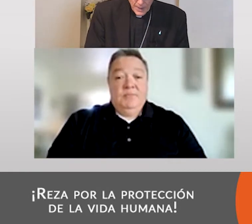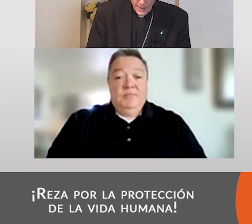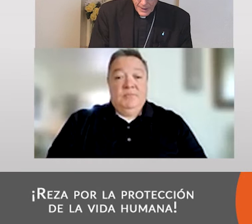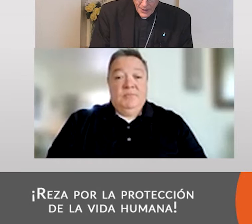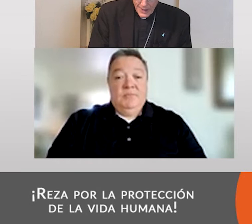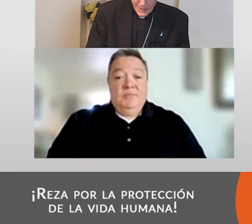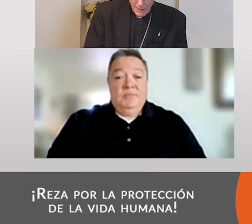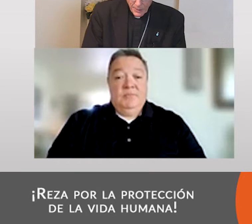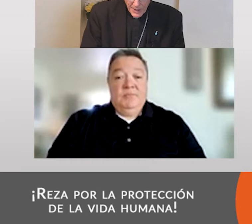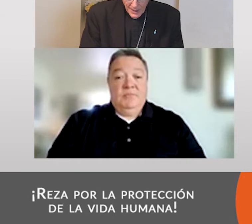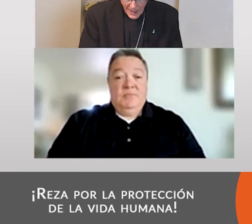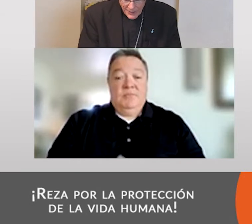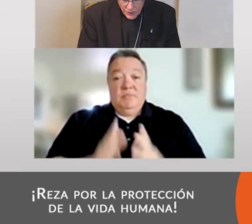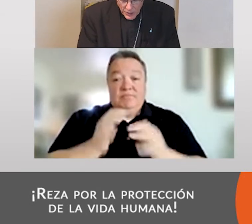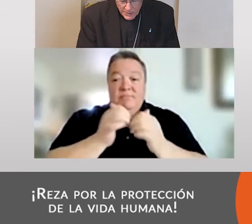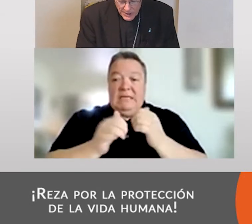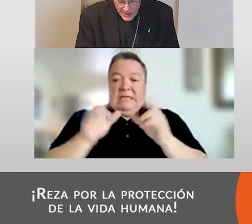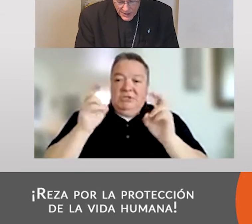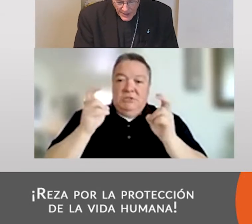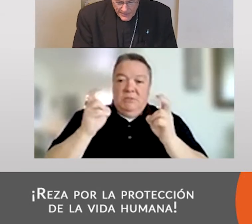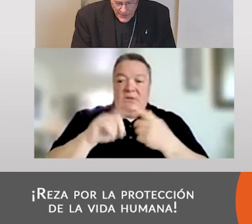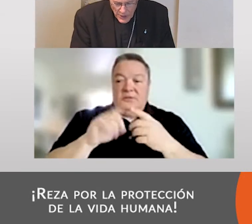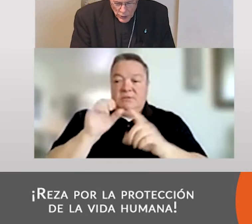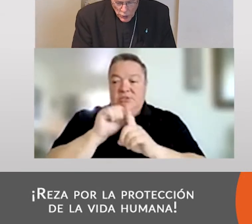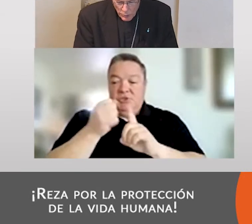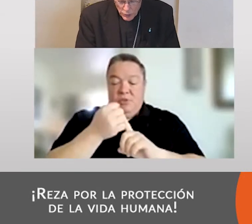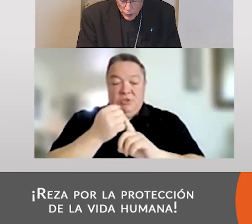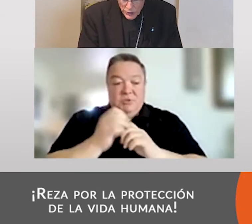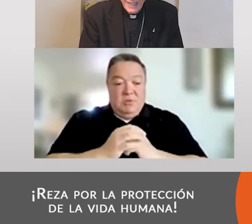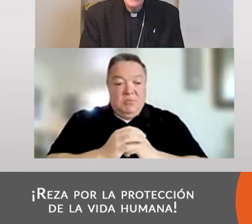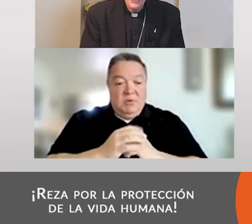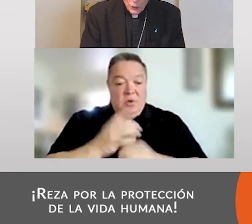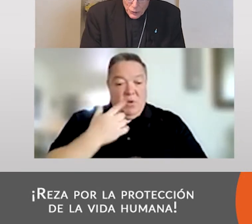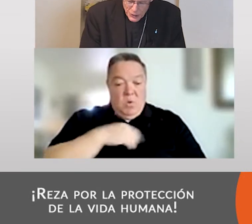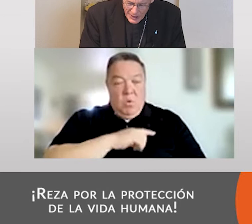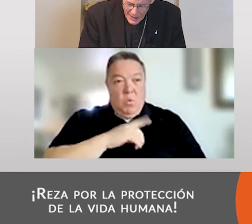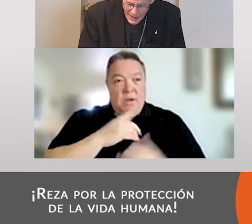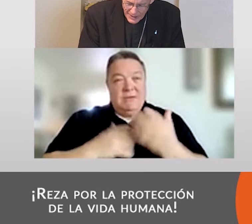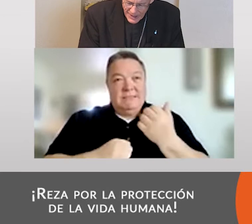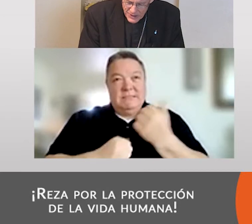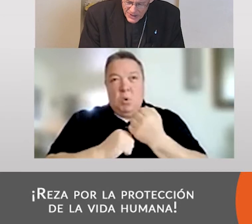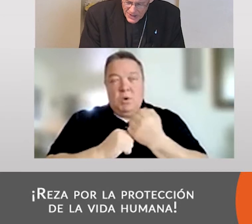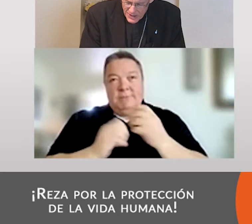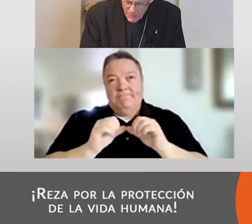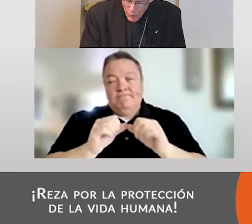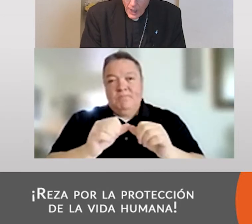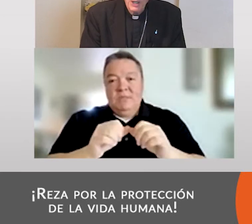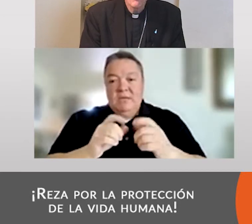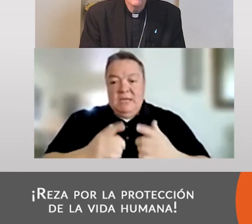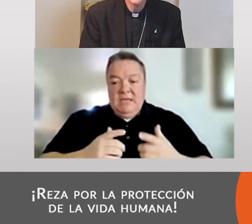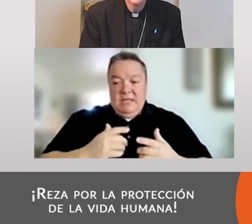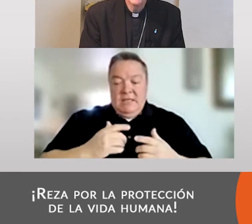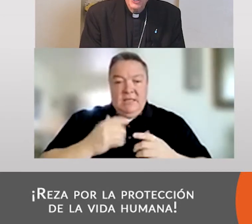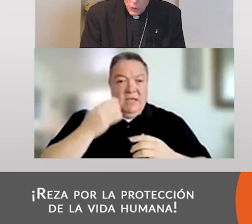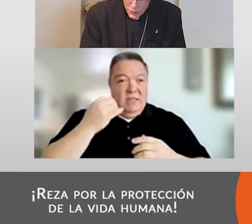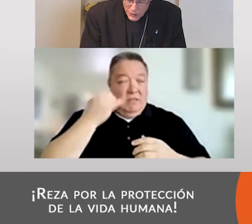En cada etapa y en cada circunstancia, somos sostenidos en la existencia por el